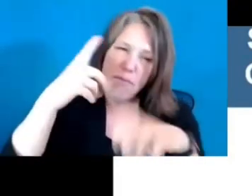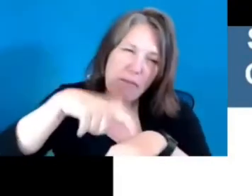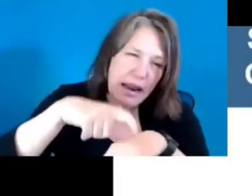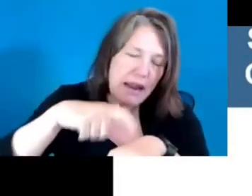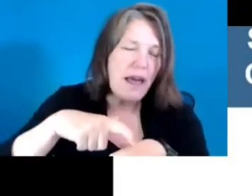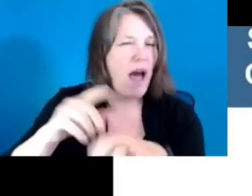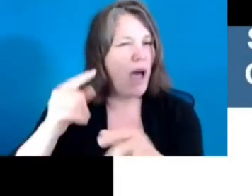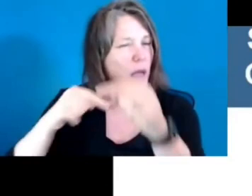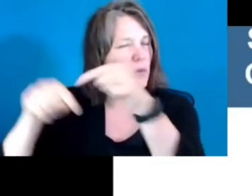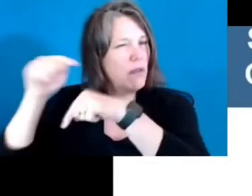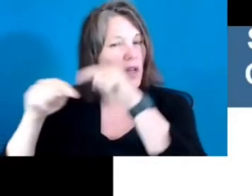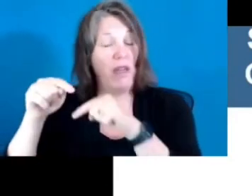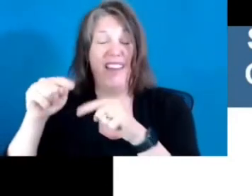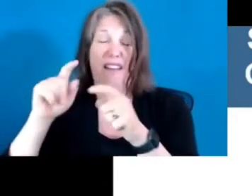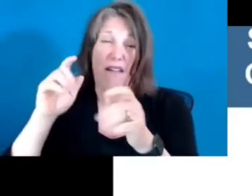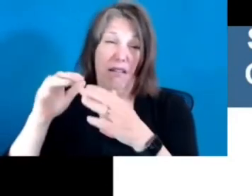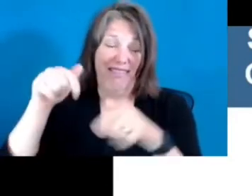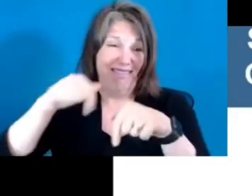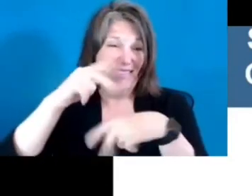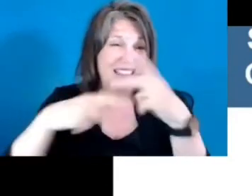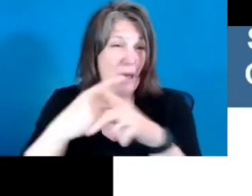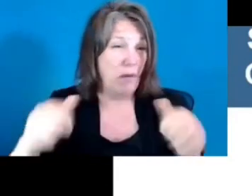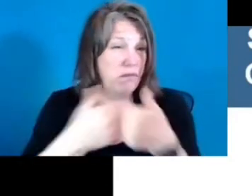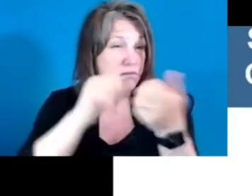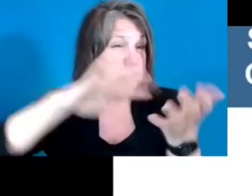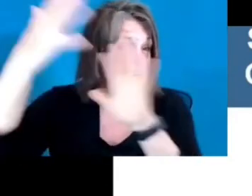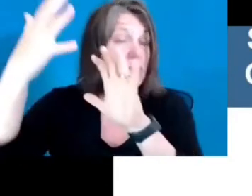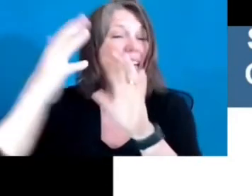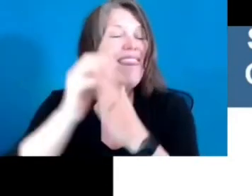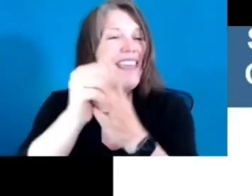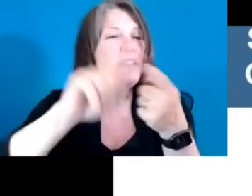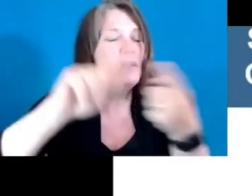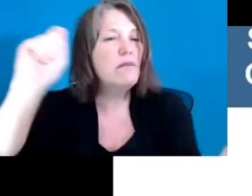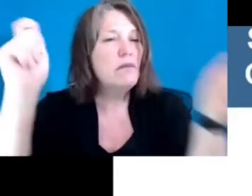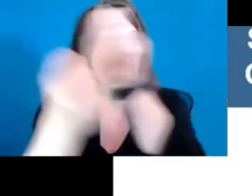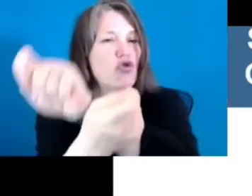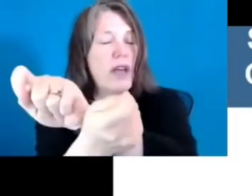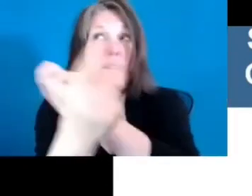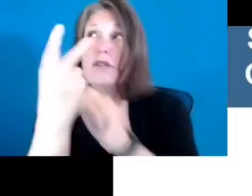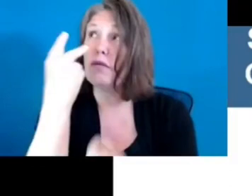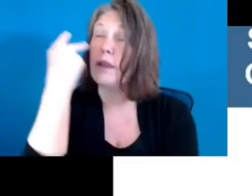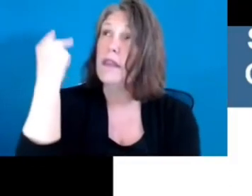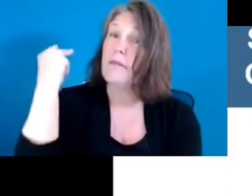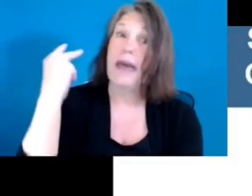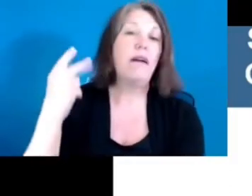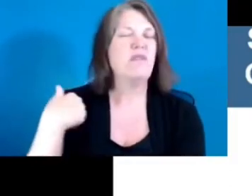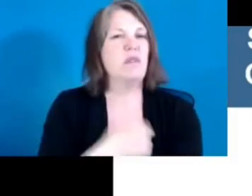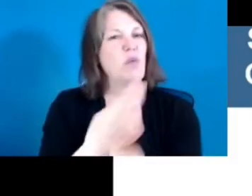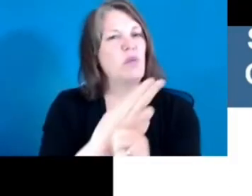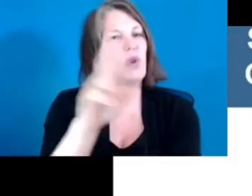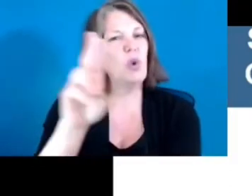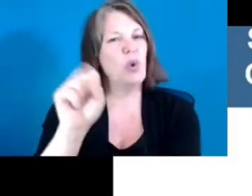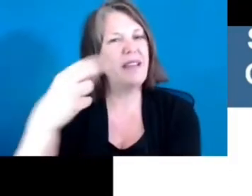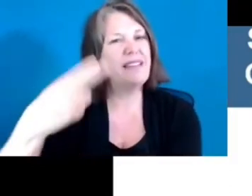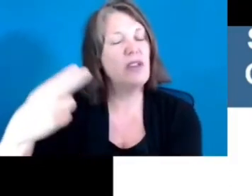to, certainly if I use the US history, to the 1870s and reconstruction, 1900s